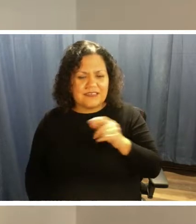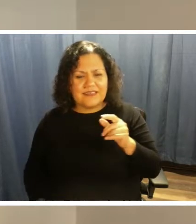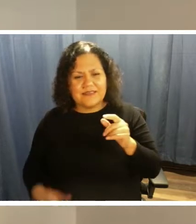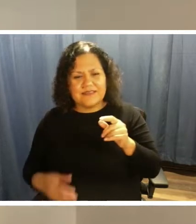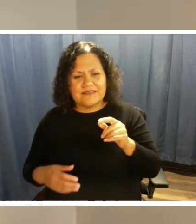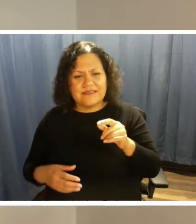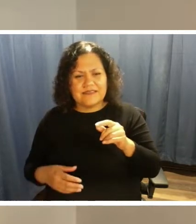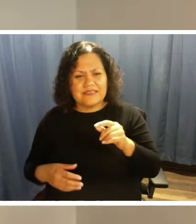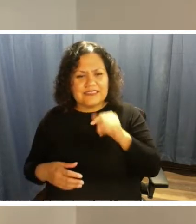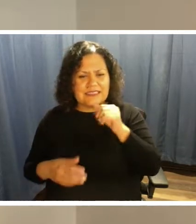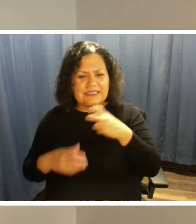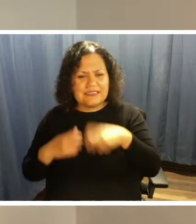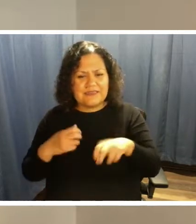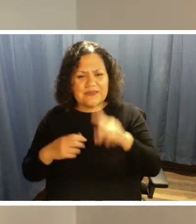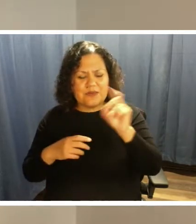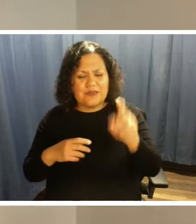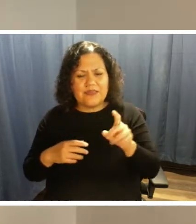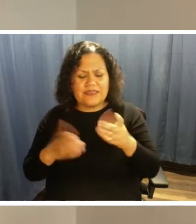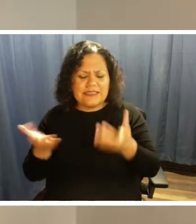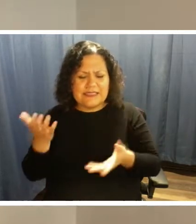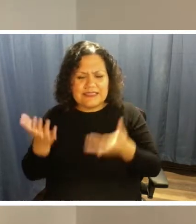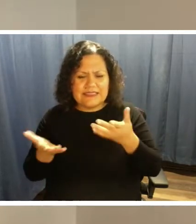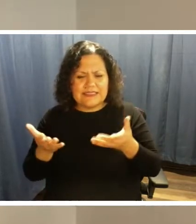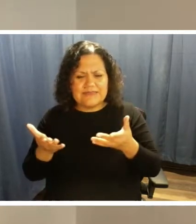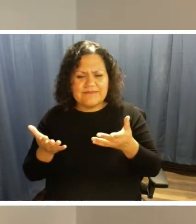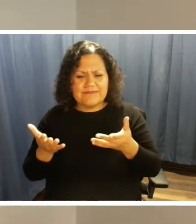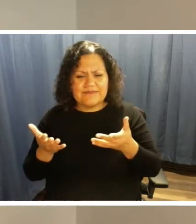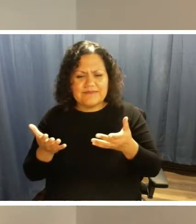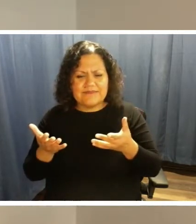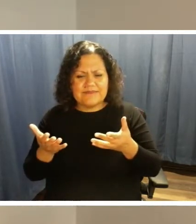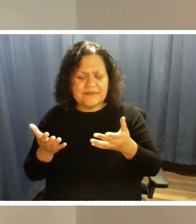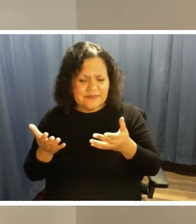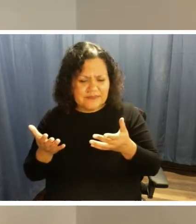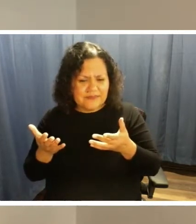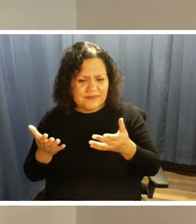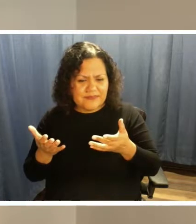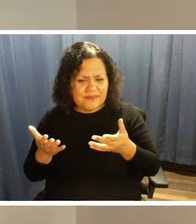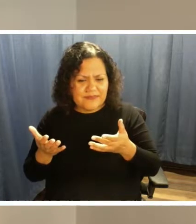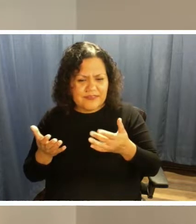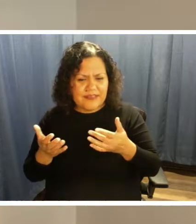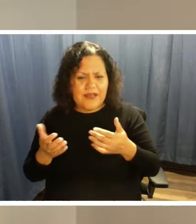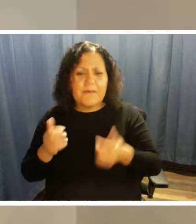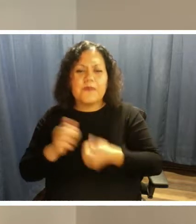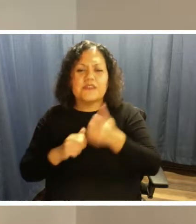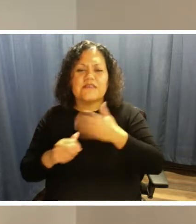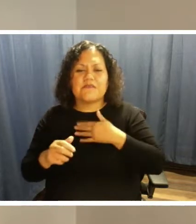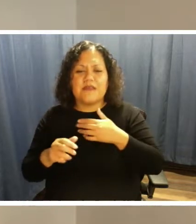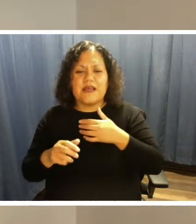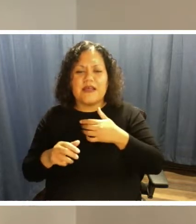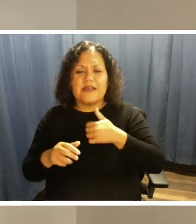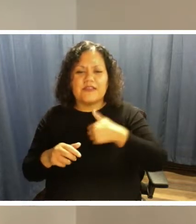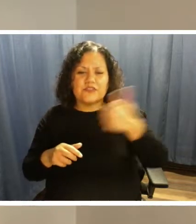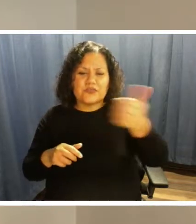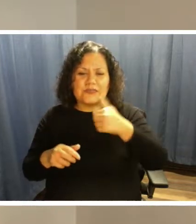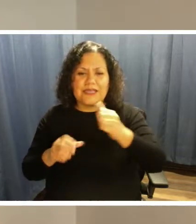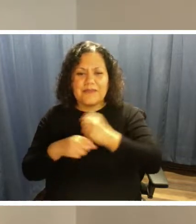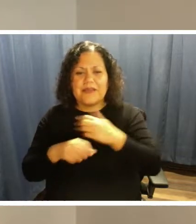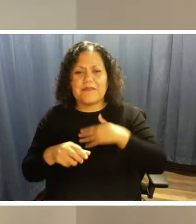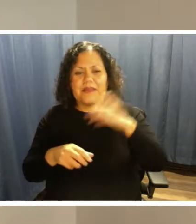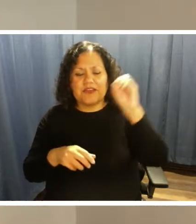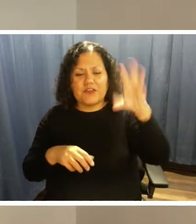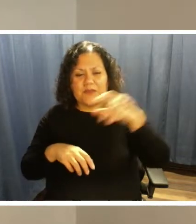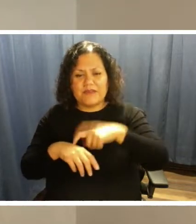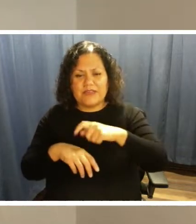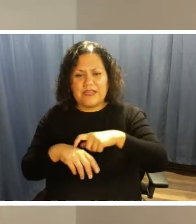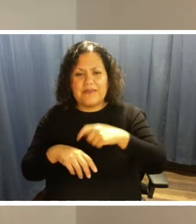Now, according to the, I make most of my trip, I drop off time, and I work